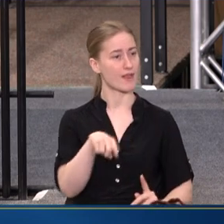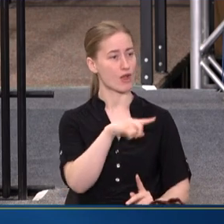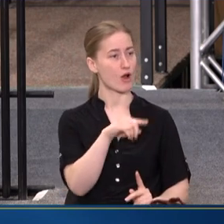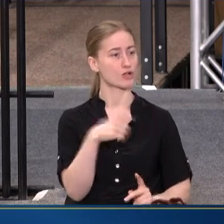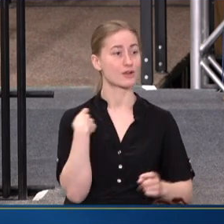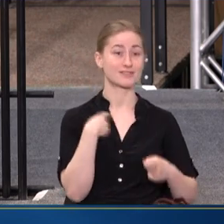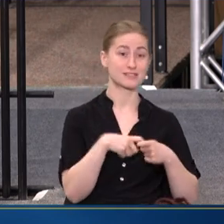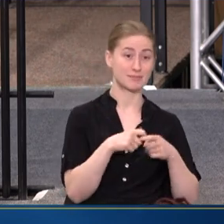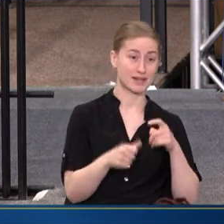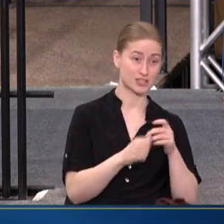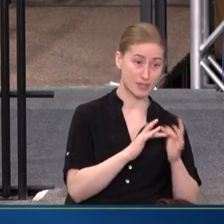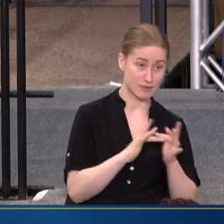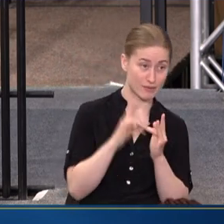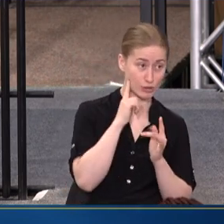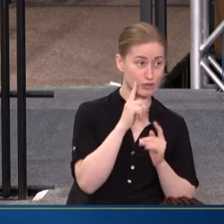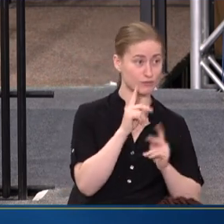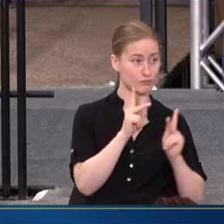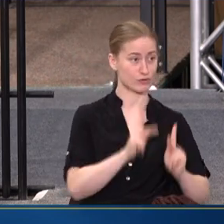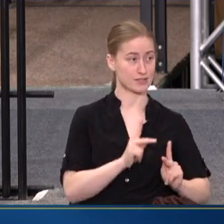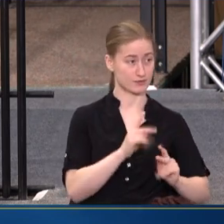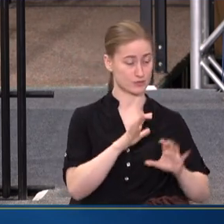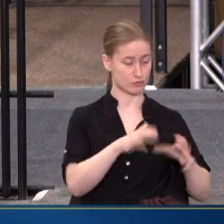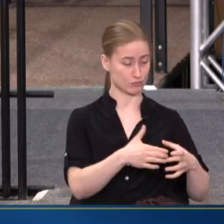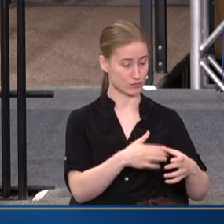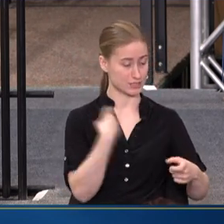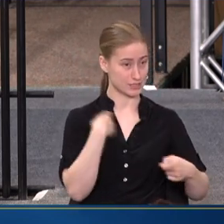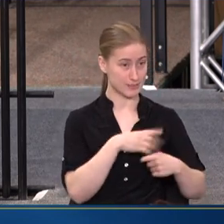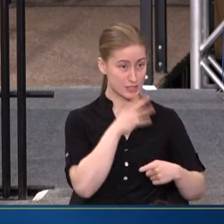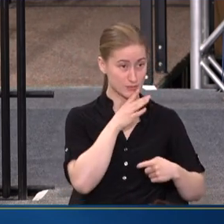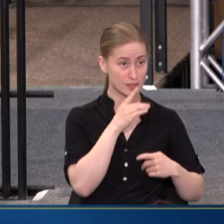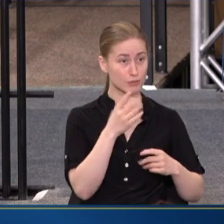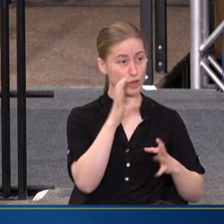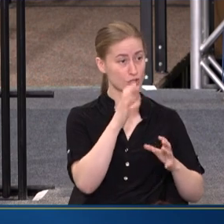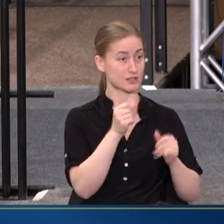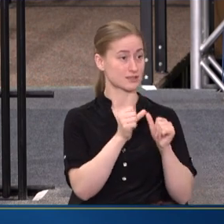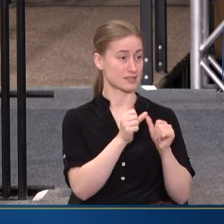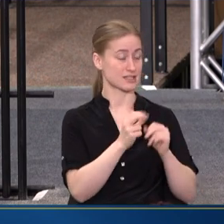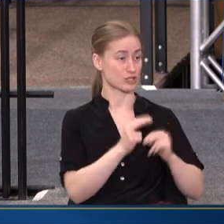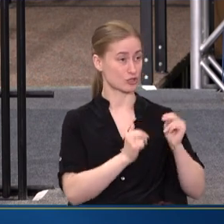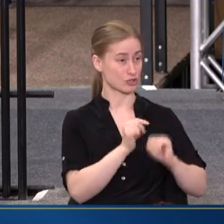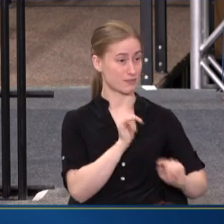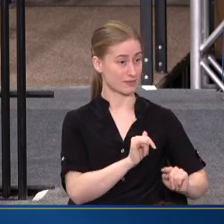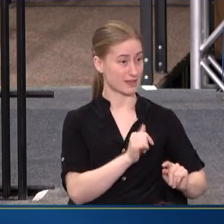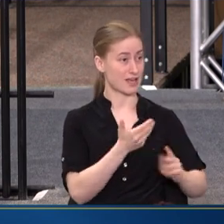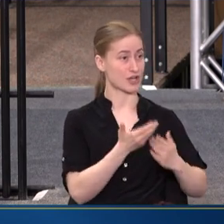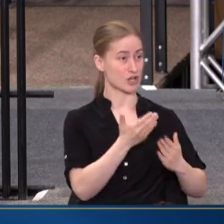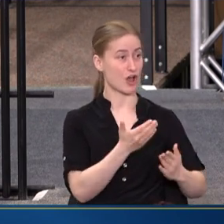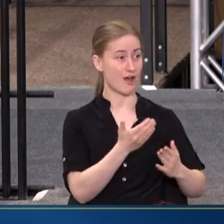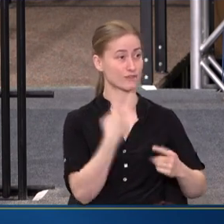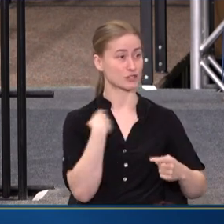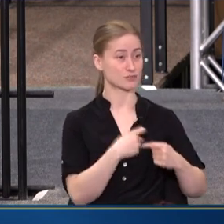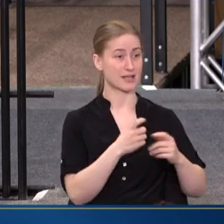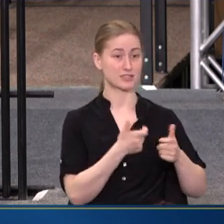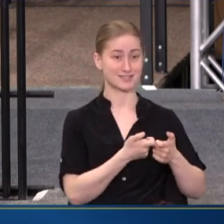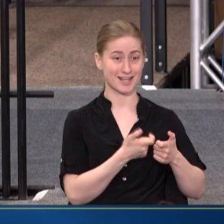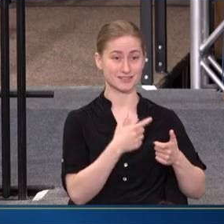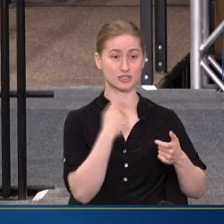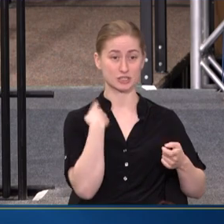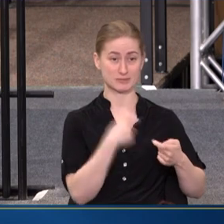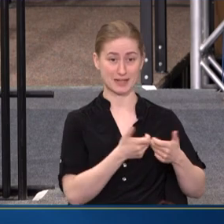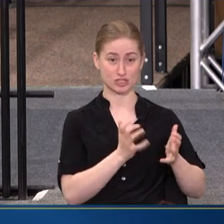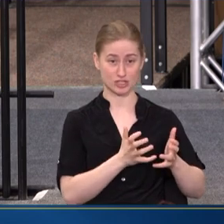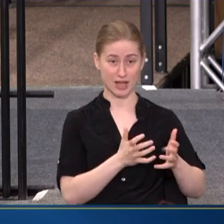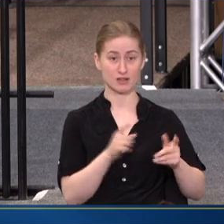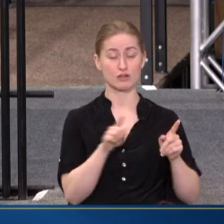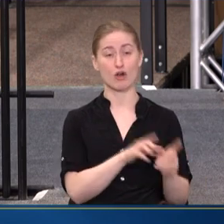SPANISH SUBNETWORK FOR INDIVIDUALS THAT ARE SPANISH SPEAKING. WE'RE LOOKING TO CONTINUE TO BUILD THAT OUT AND TO OFFER SPANISH CHAT AND TEXT. THERE'S ALSO AN